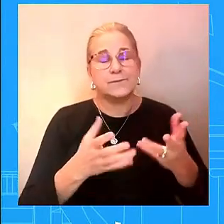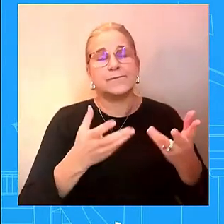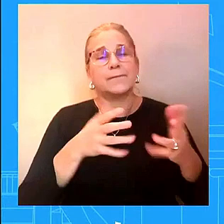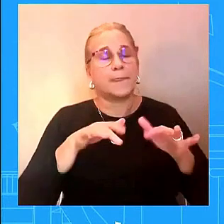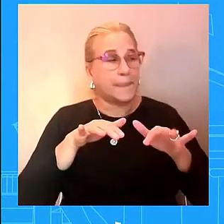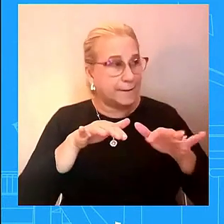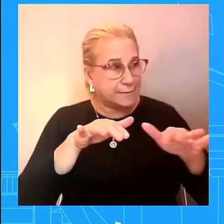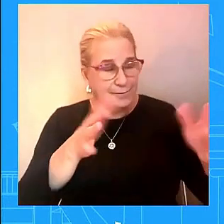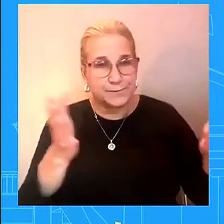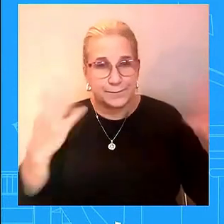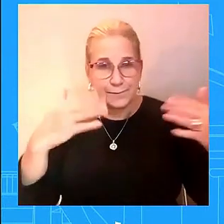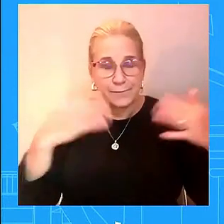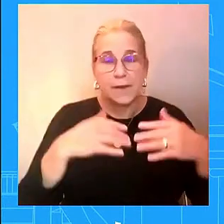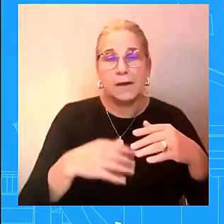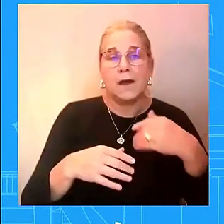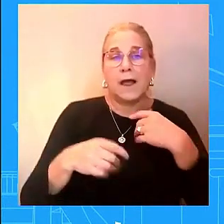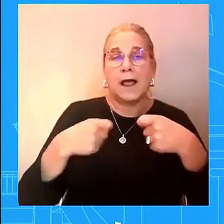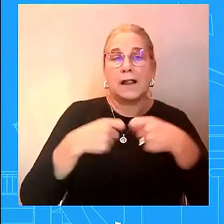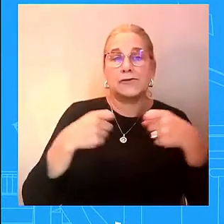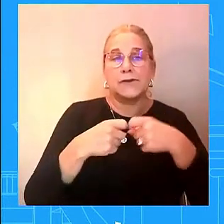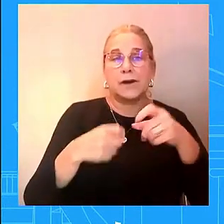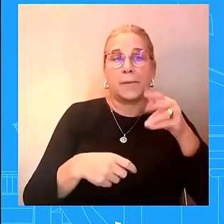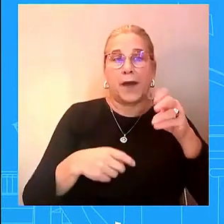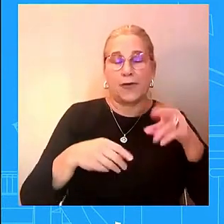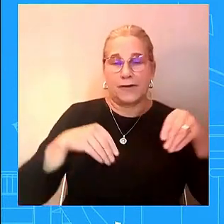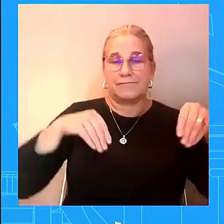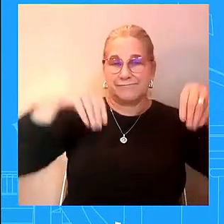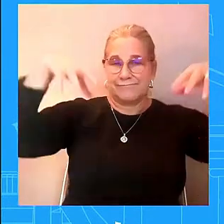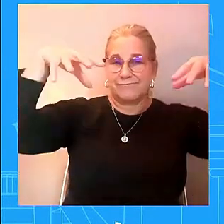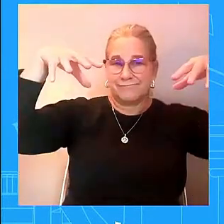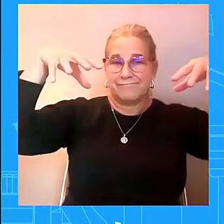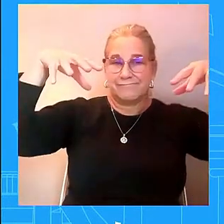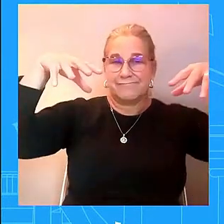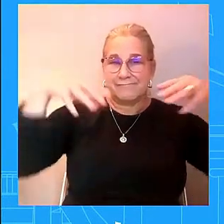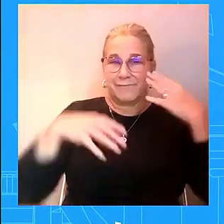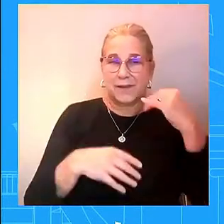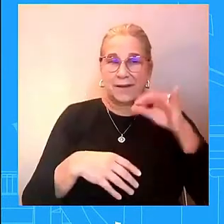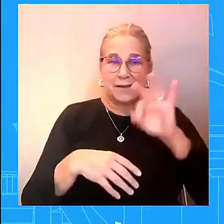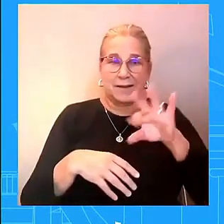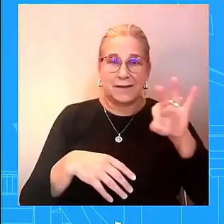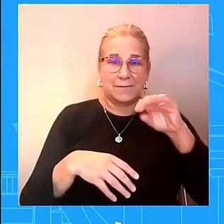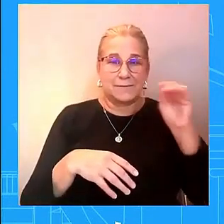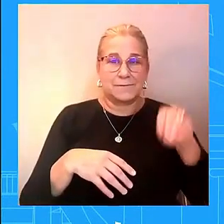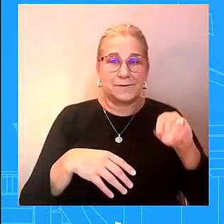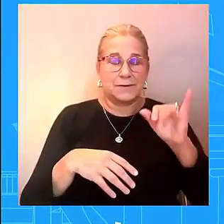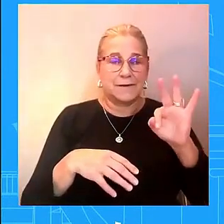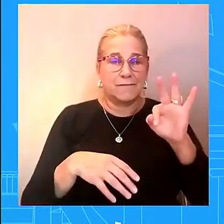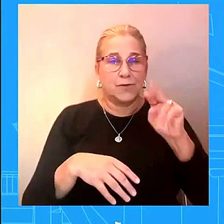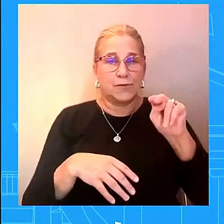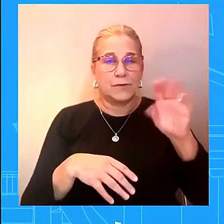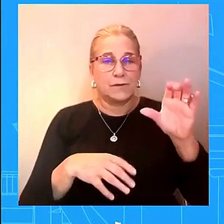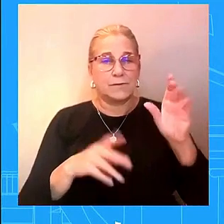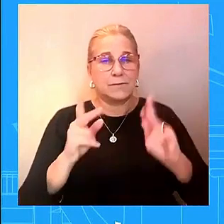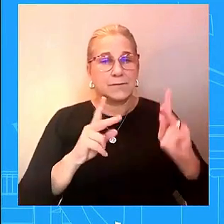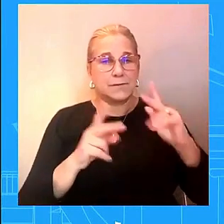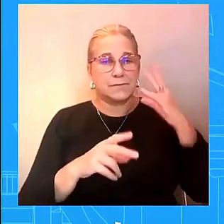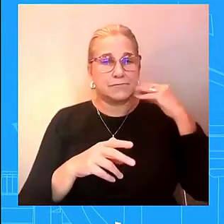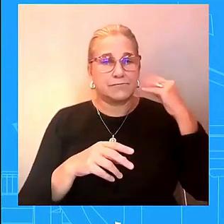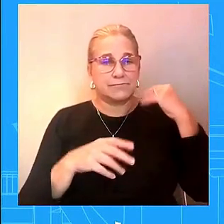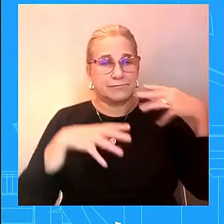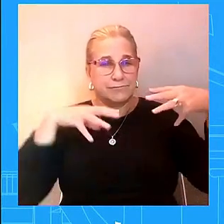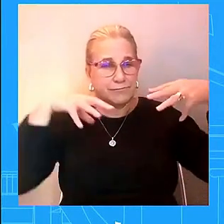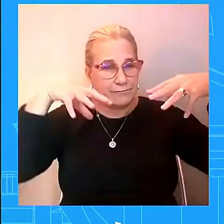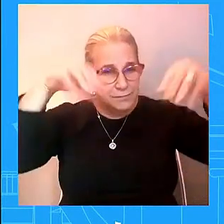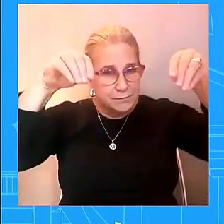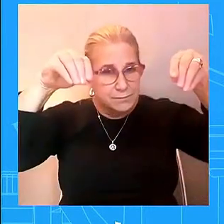due to thousands of utility personnel working around the clock all of this is thanks to the leadership of the